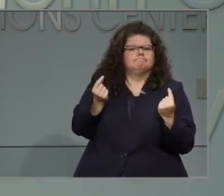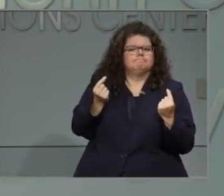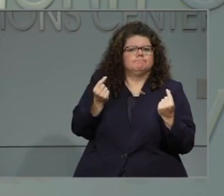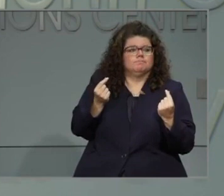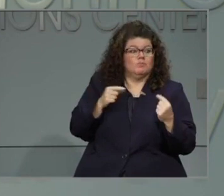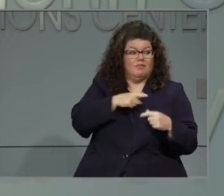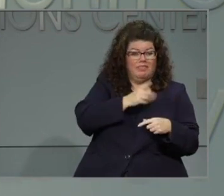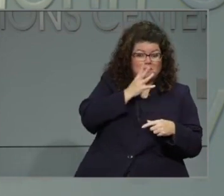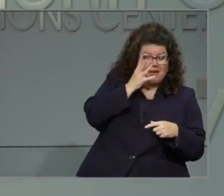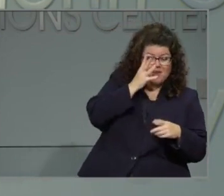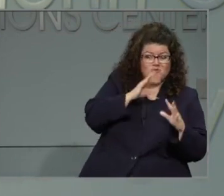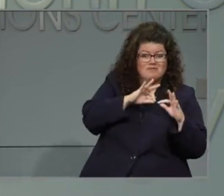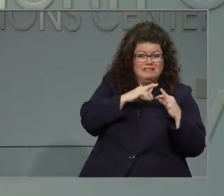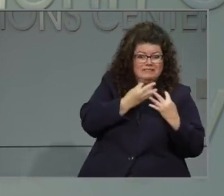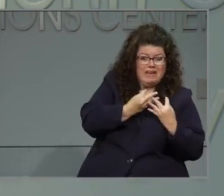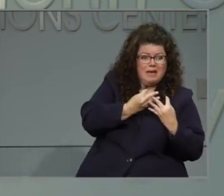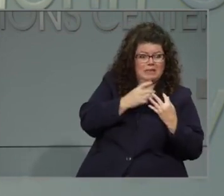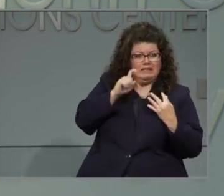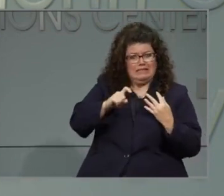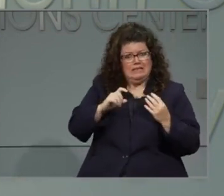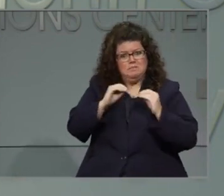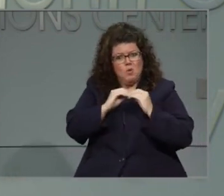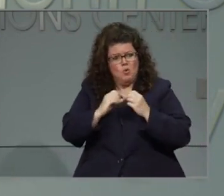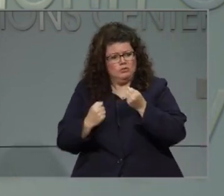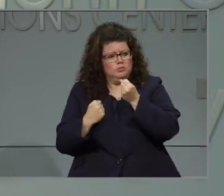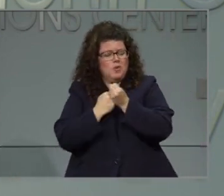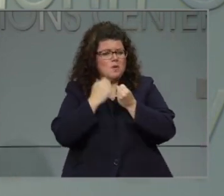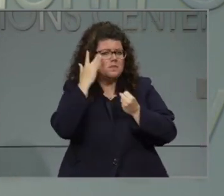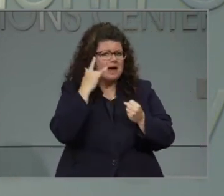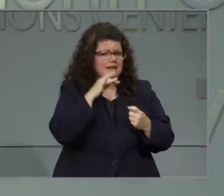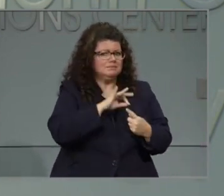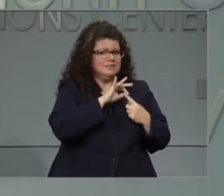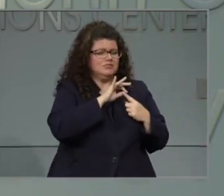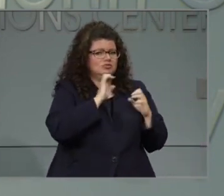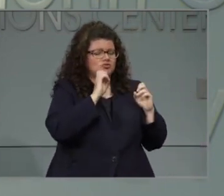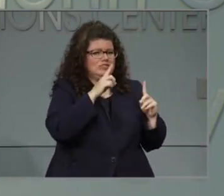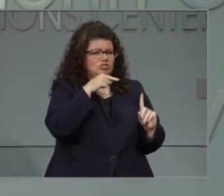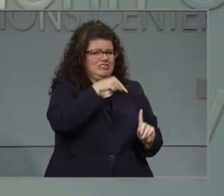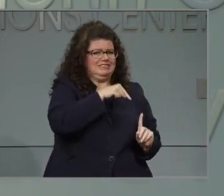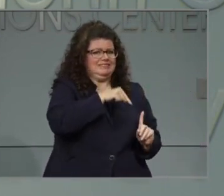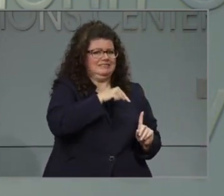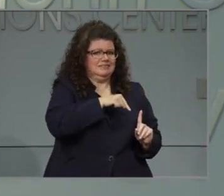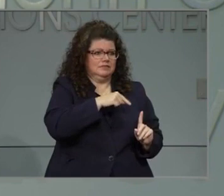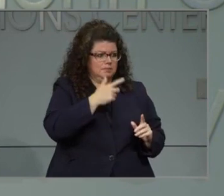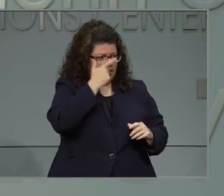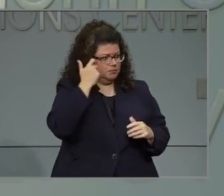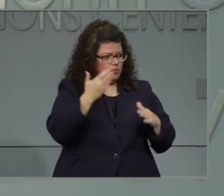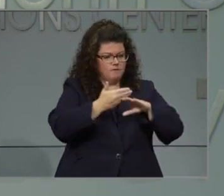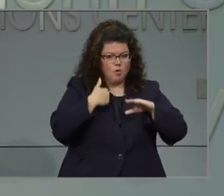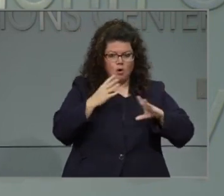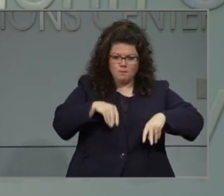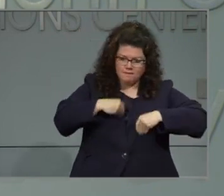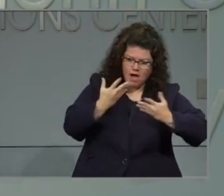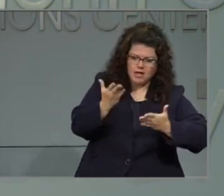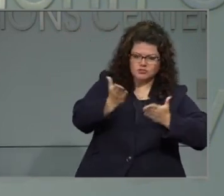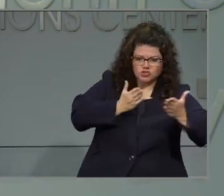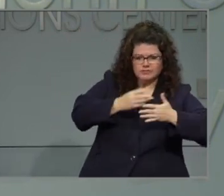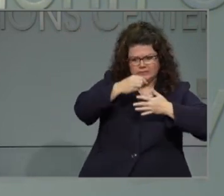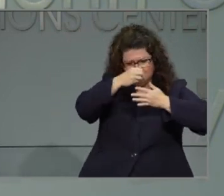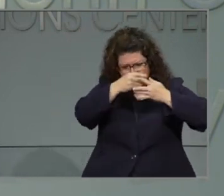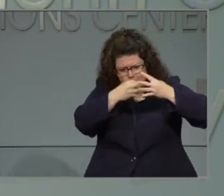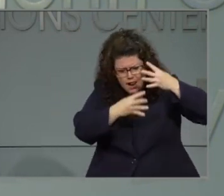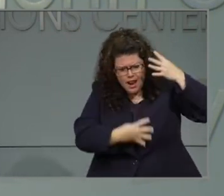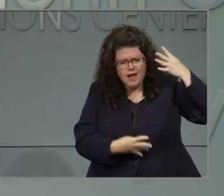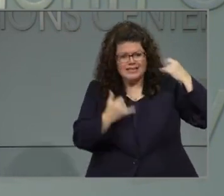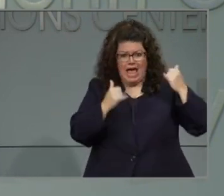parents, those families get more of the support that they were used to before this pandemic? It's a great question. I've